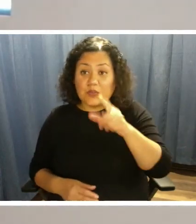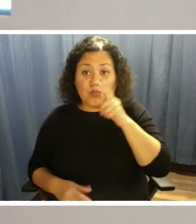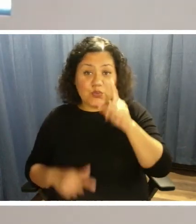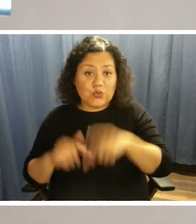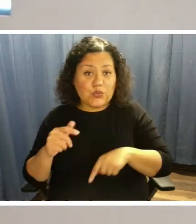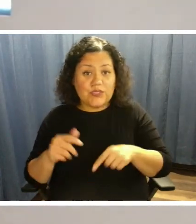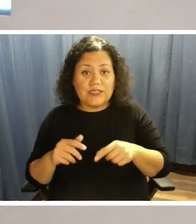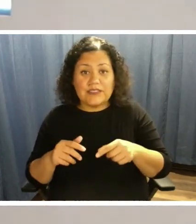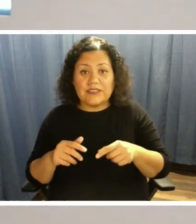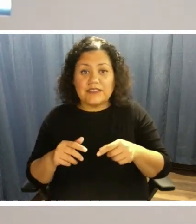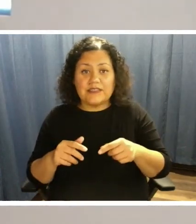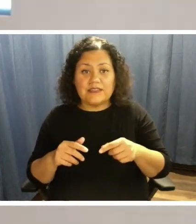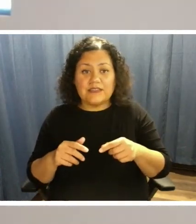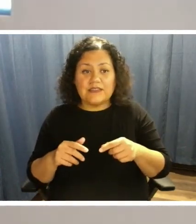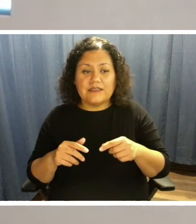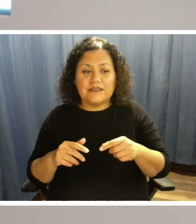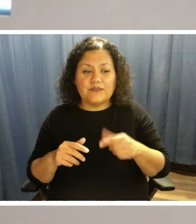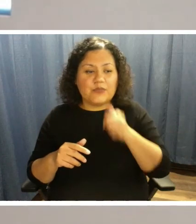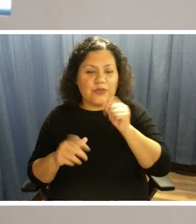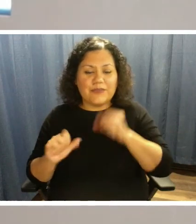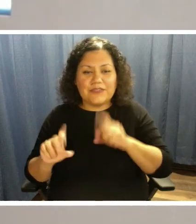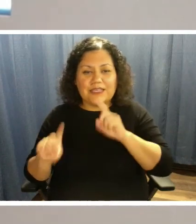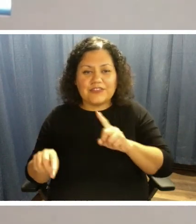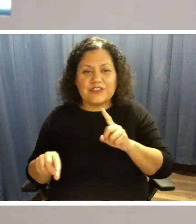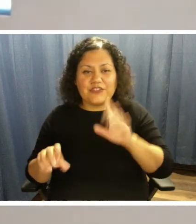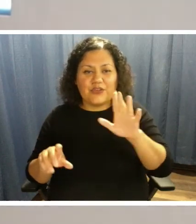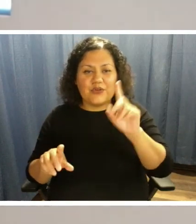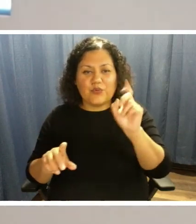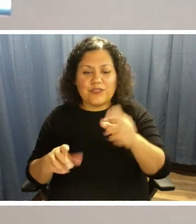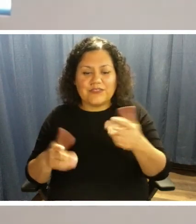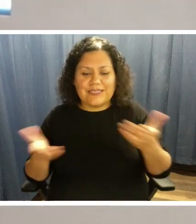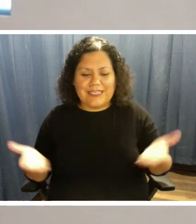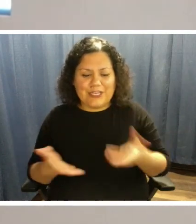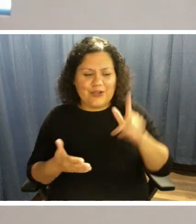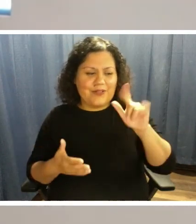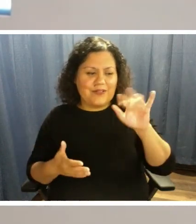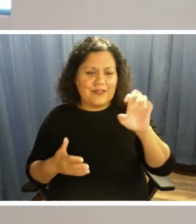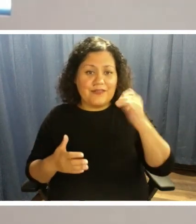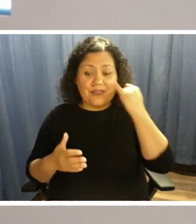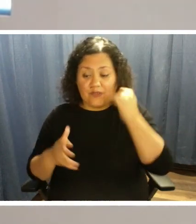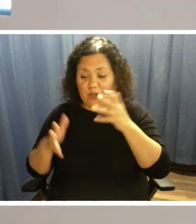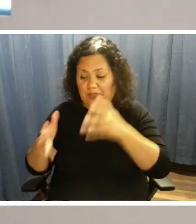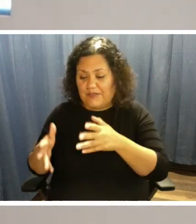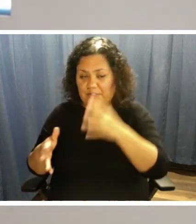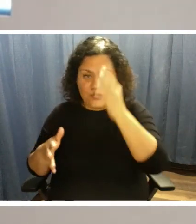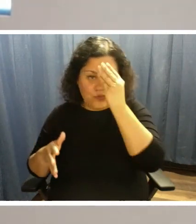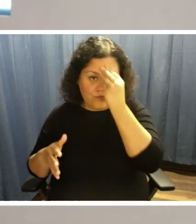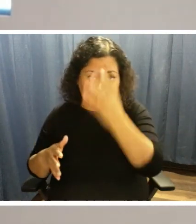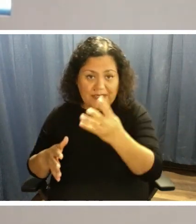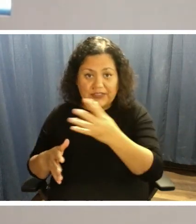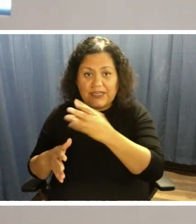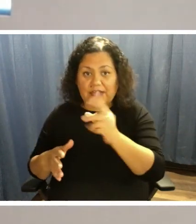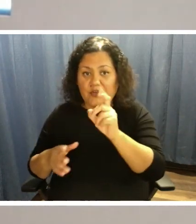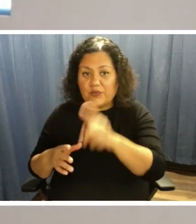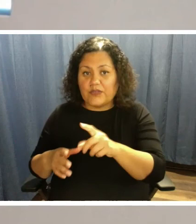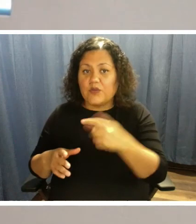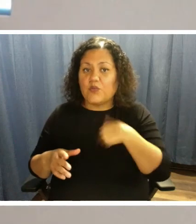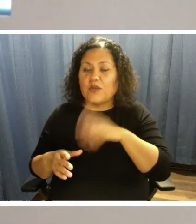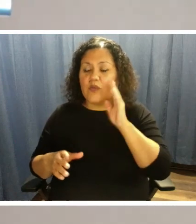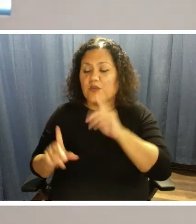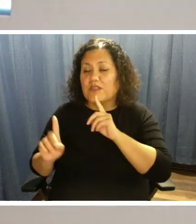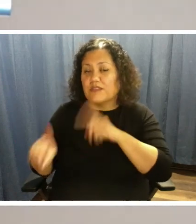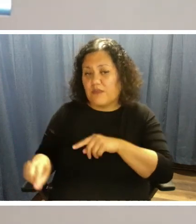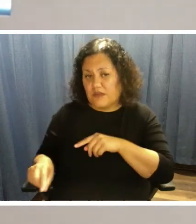a question into, into us live. If you've left your information and your question, we will be responding to you.